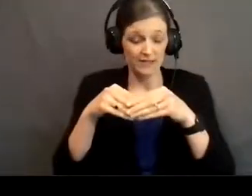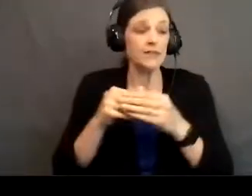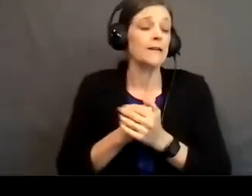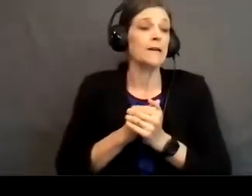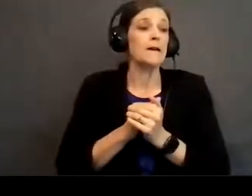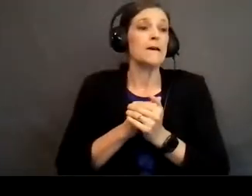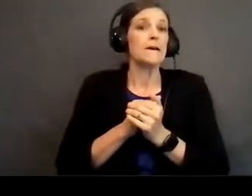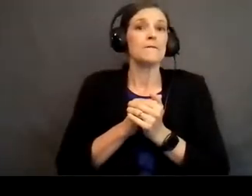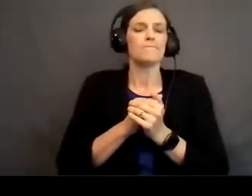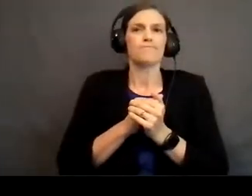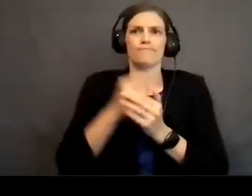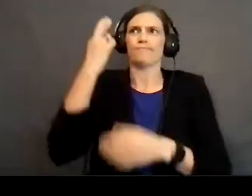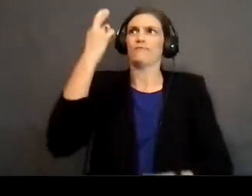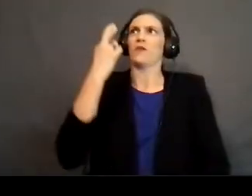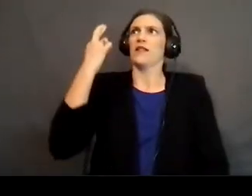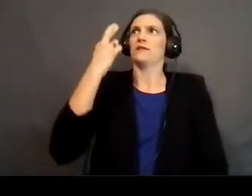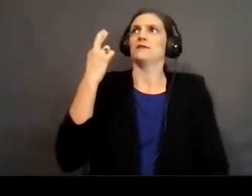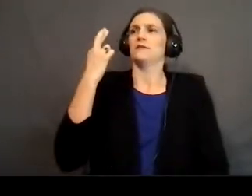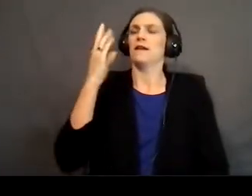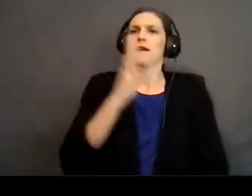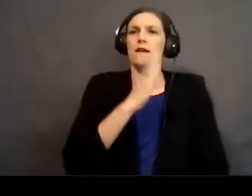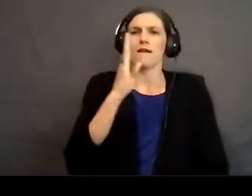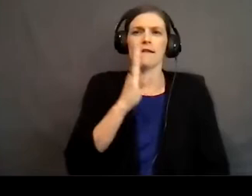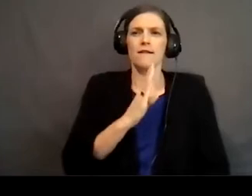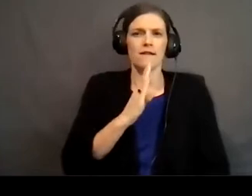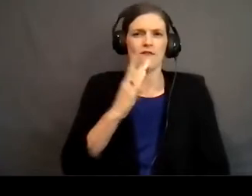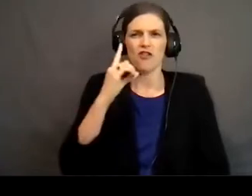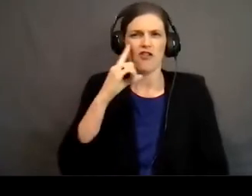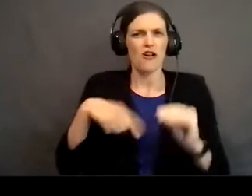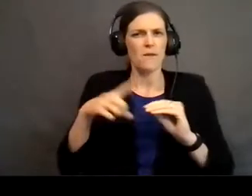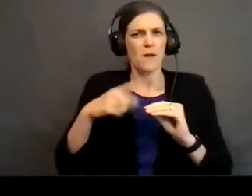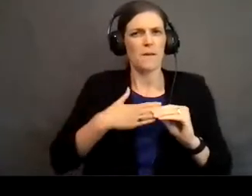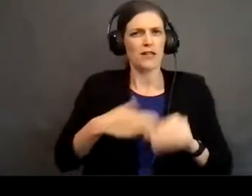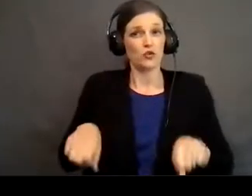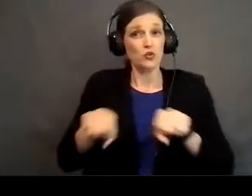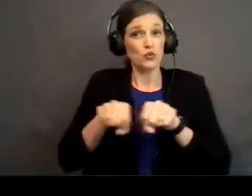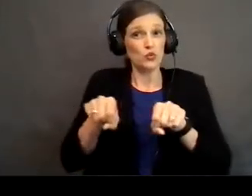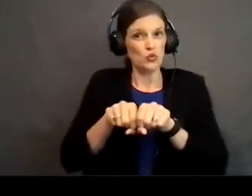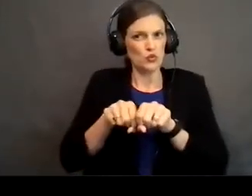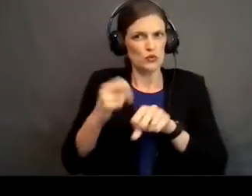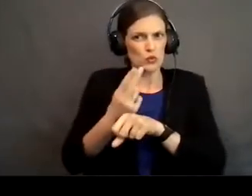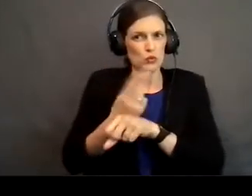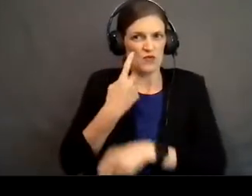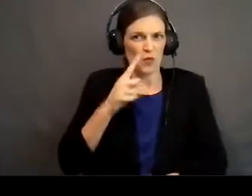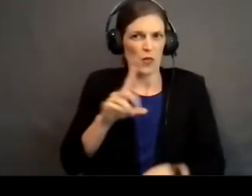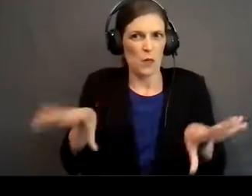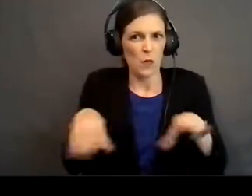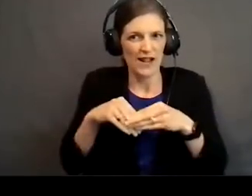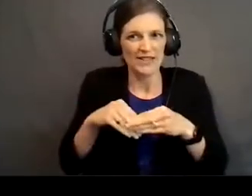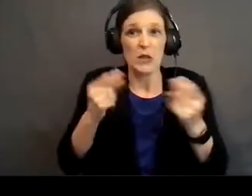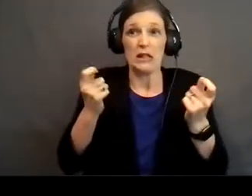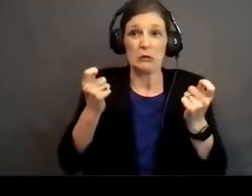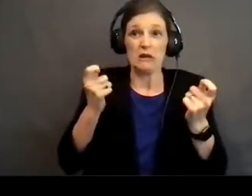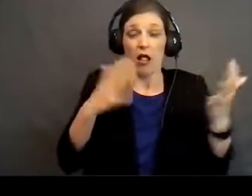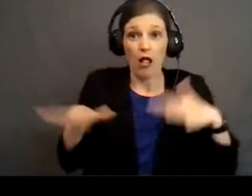it dawned on me that I had never even thought about what shoes I was going to wear to my own wedding. So I was kind of in a